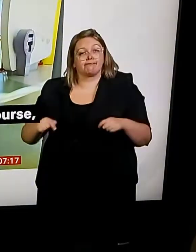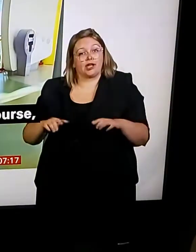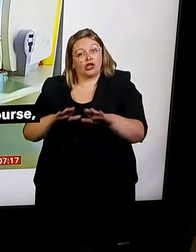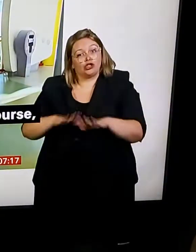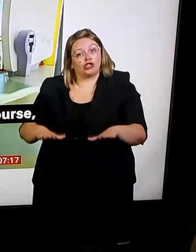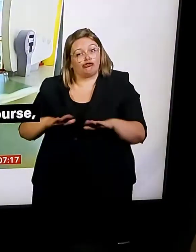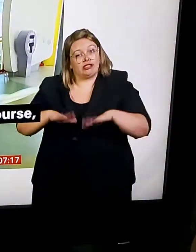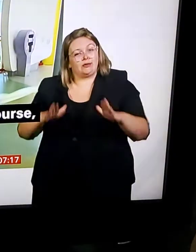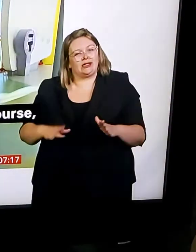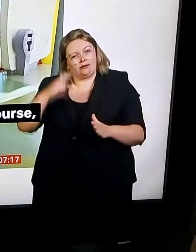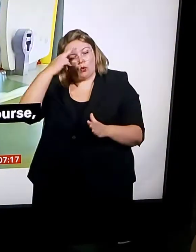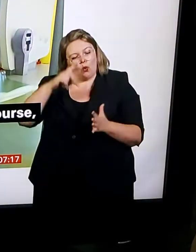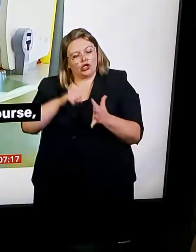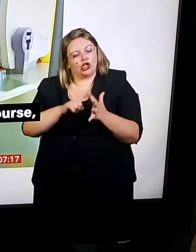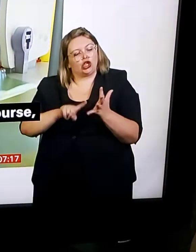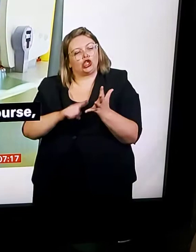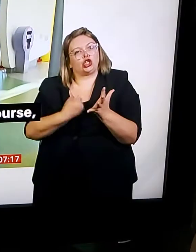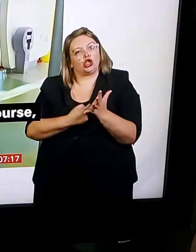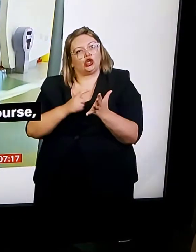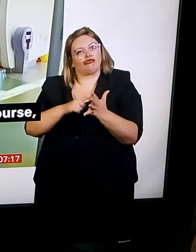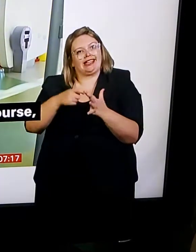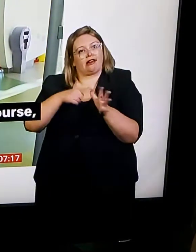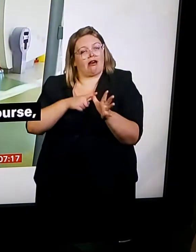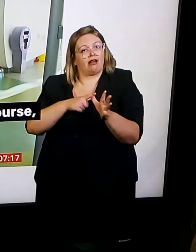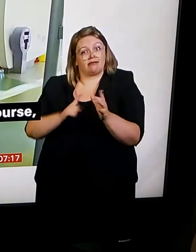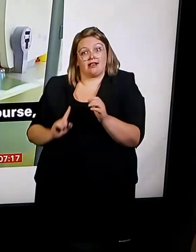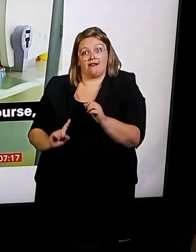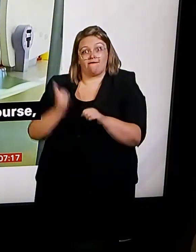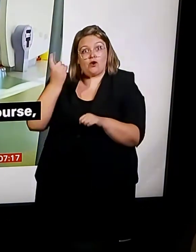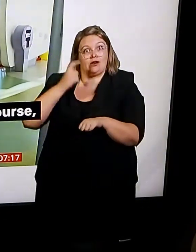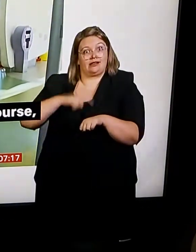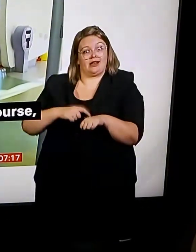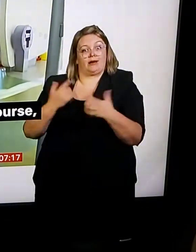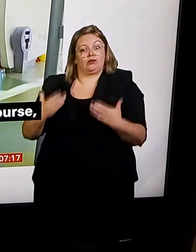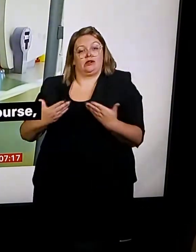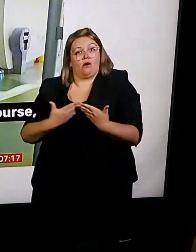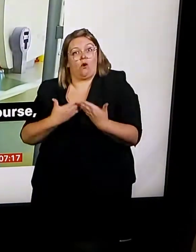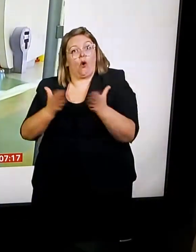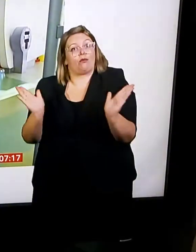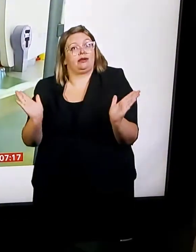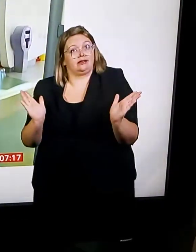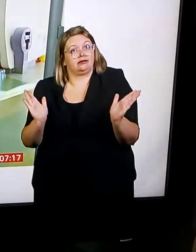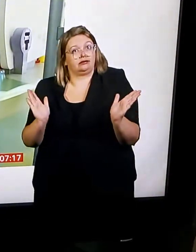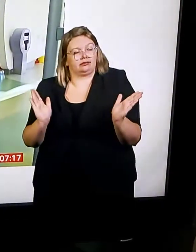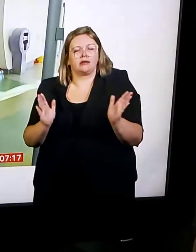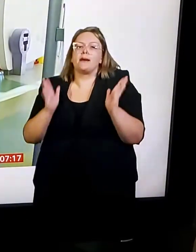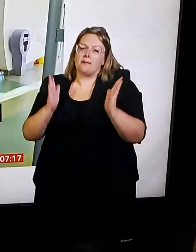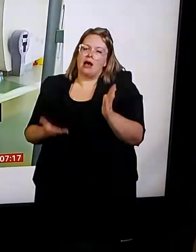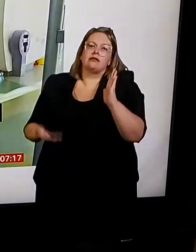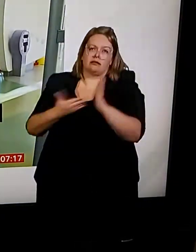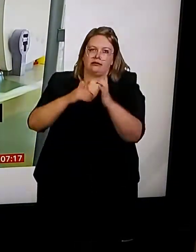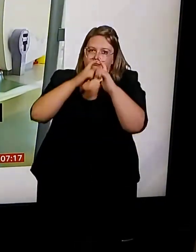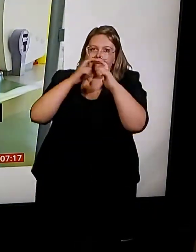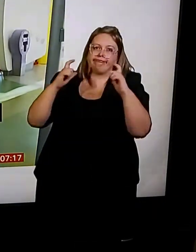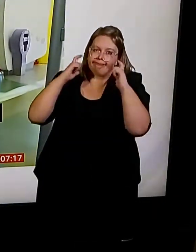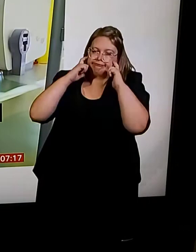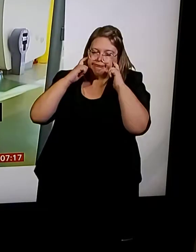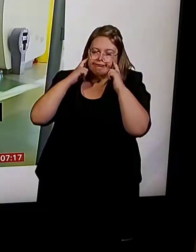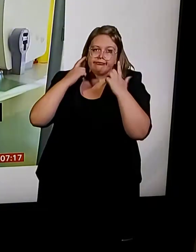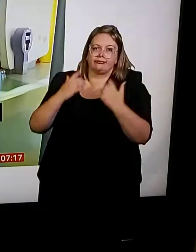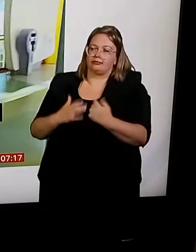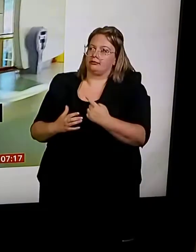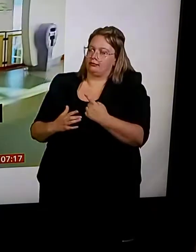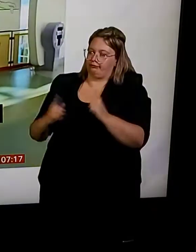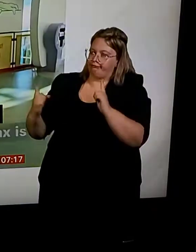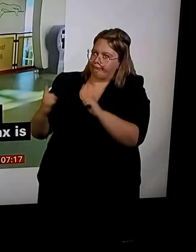But what do you do as you want to remain socially distant from others that are still desperate for some kind of holiday? Well, Rajan, I just